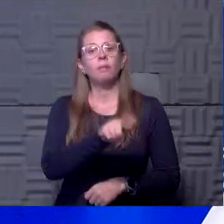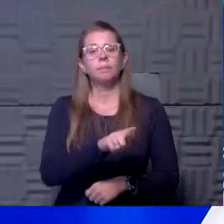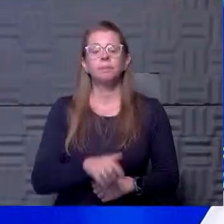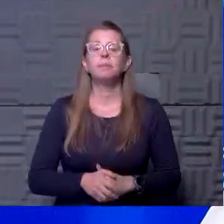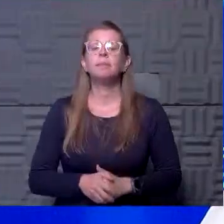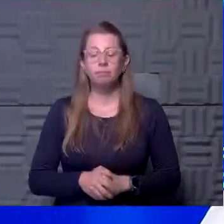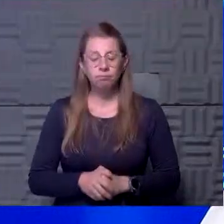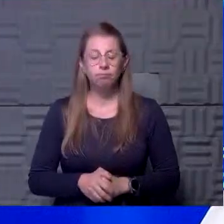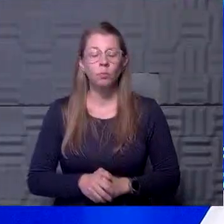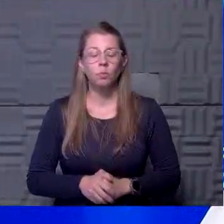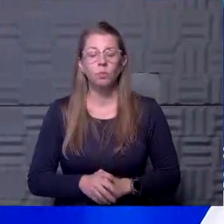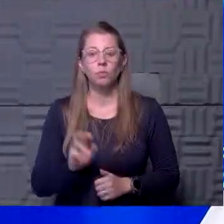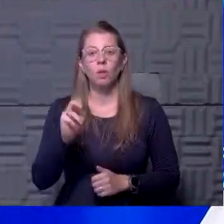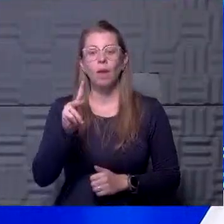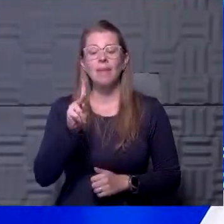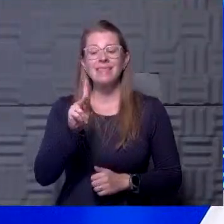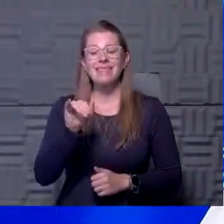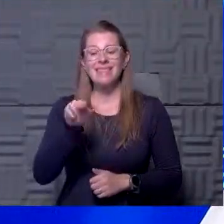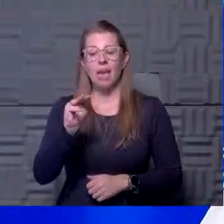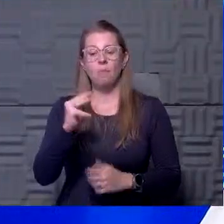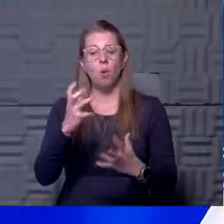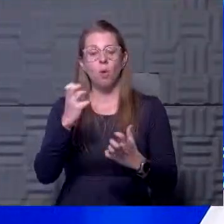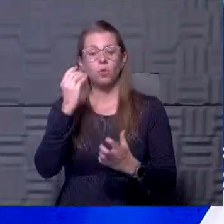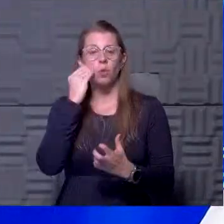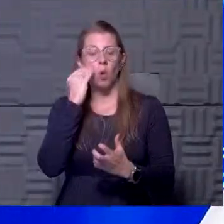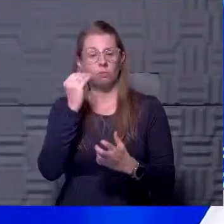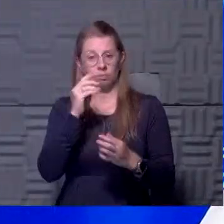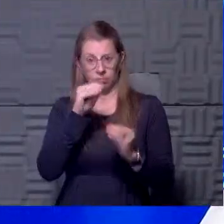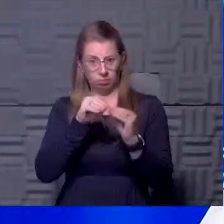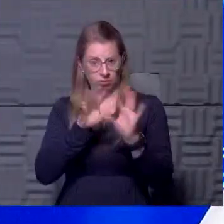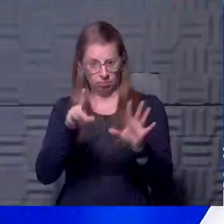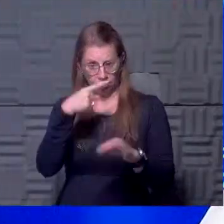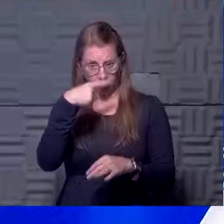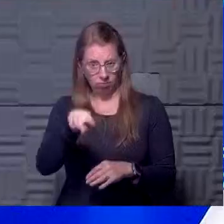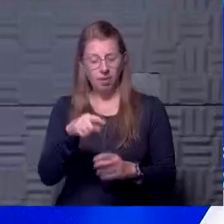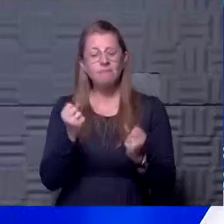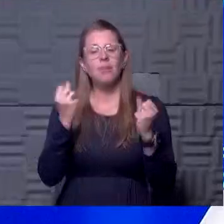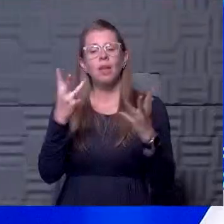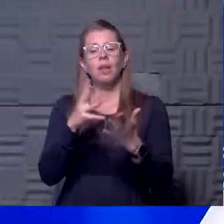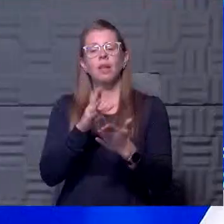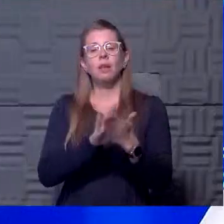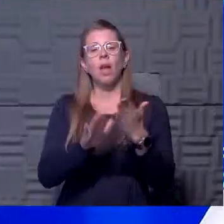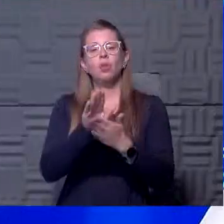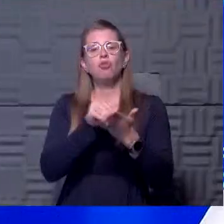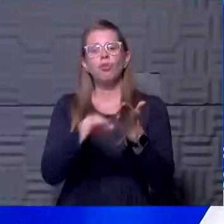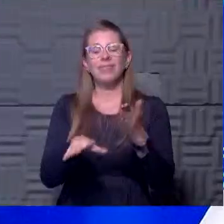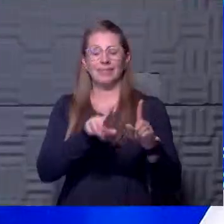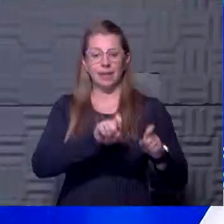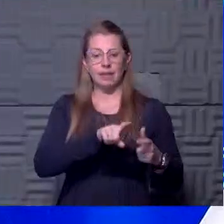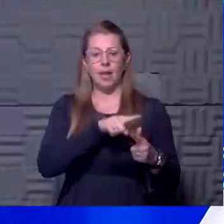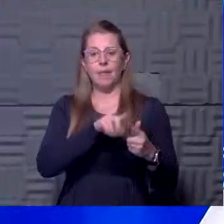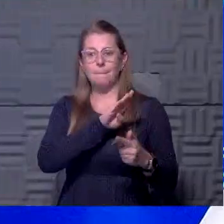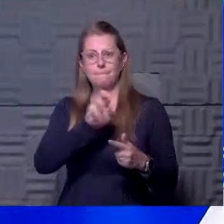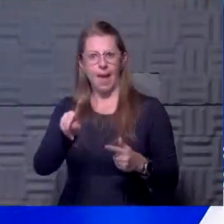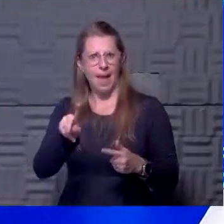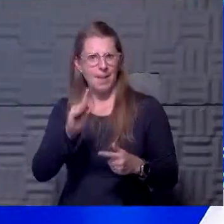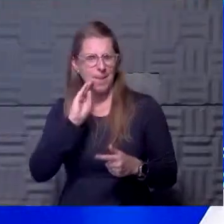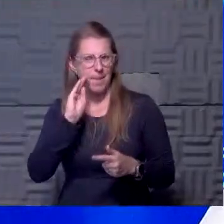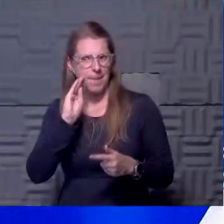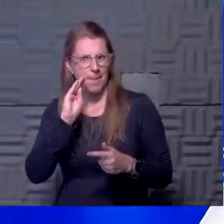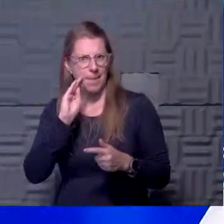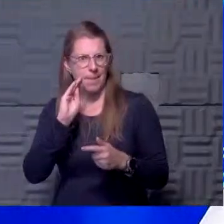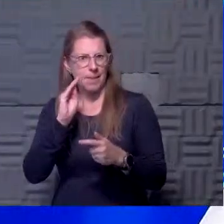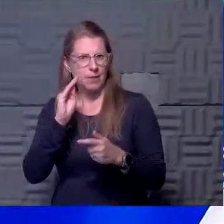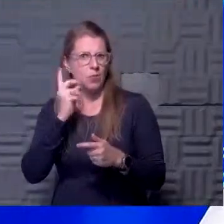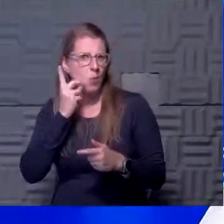Jill. Okay. Um, Kim wants to know if you would clarify, she says a lot of college students are getting tested, then going back to their place and living on